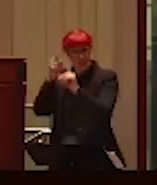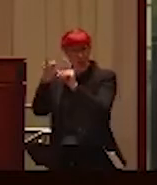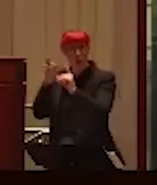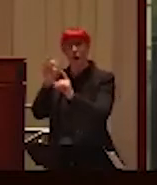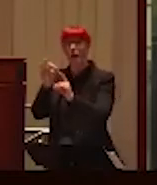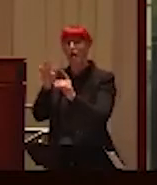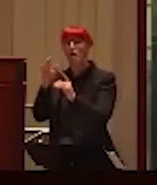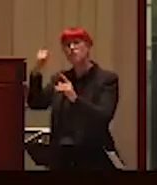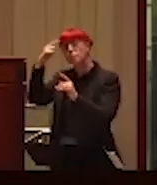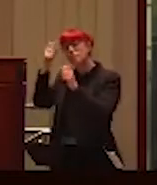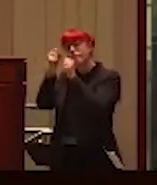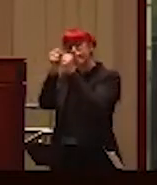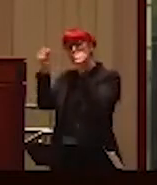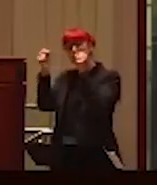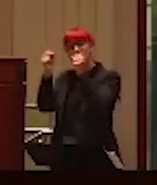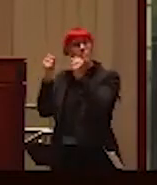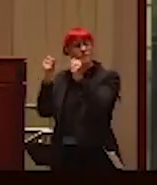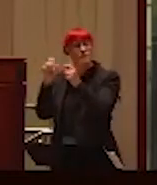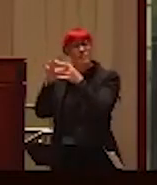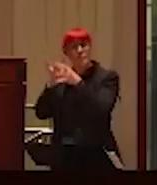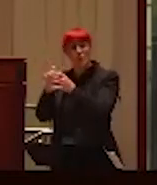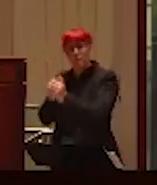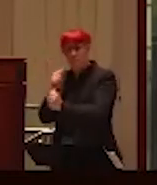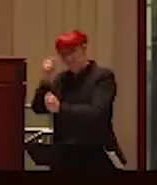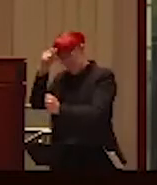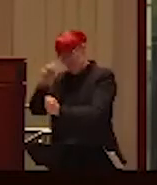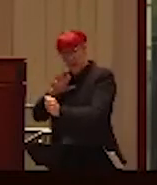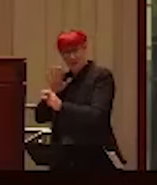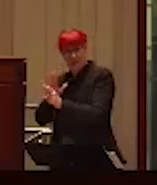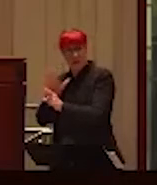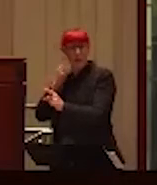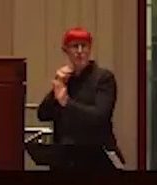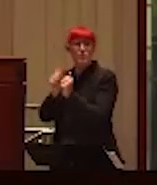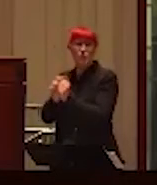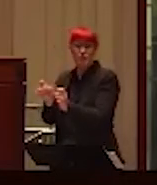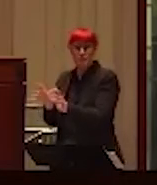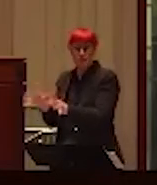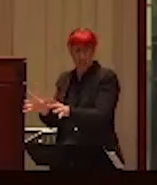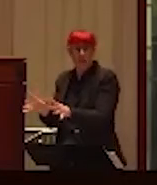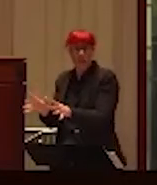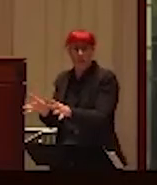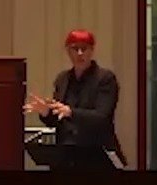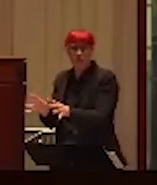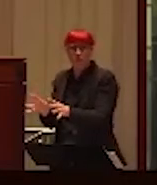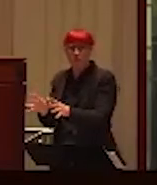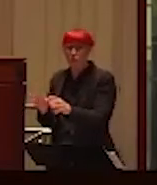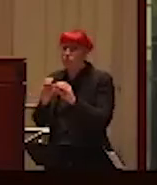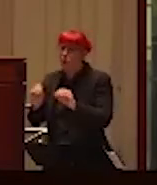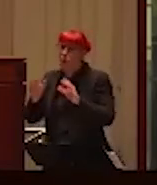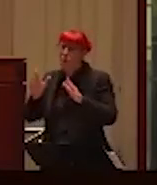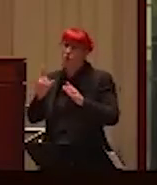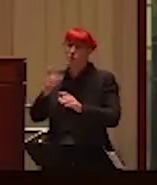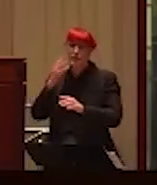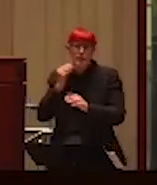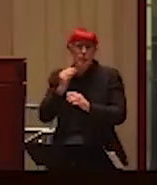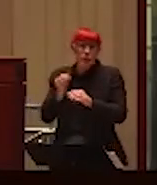frame to say that no one, regardless of gender identity, should experience any form of abuse in their intimate relationships. And so, Sasha, I'm thankful